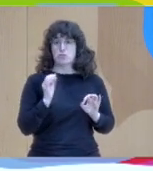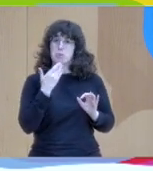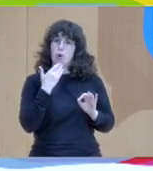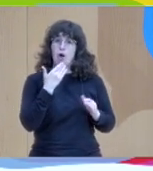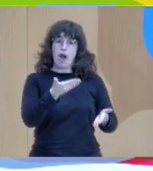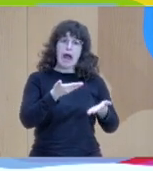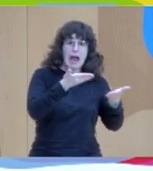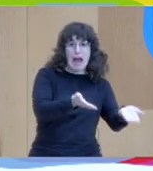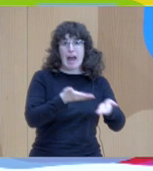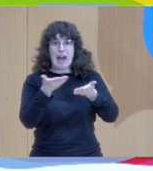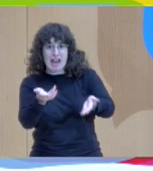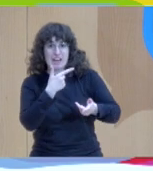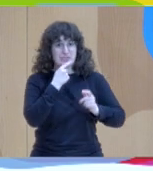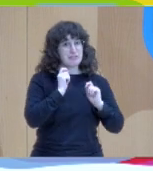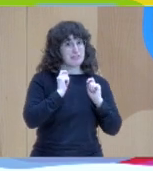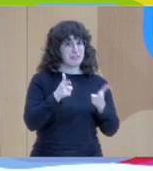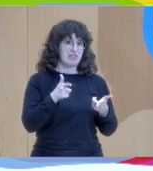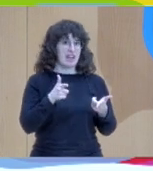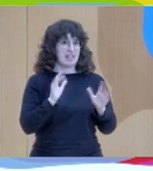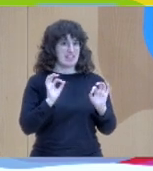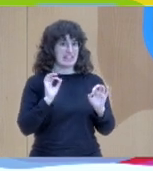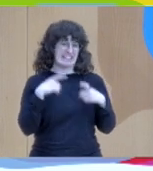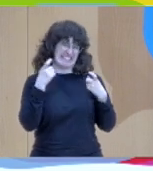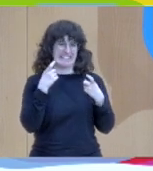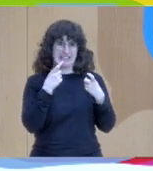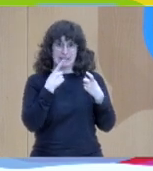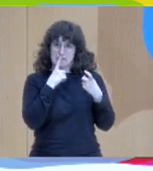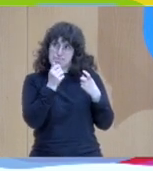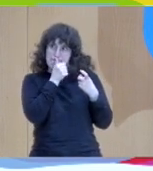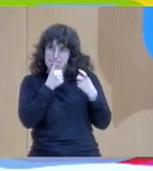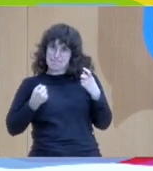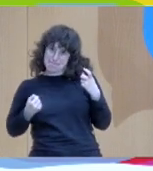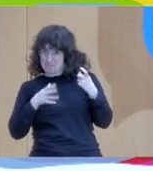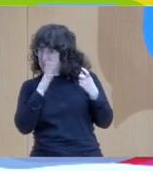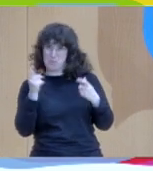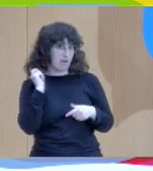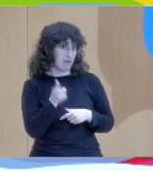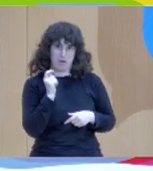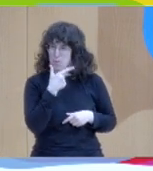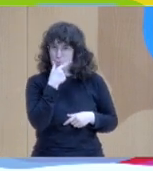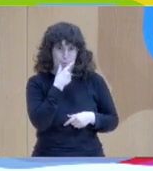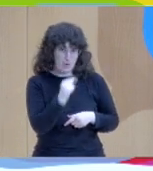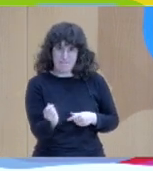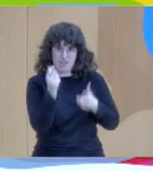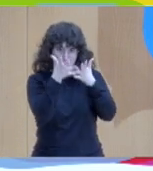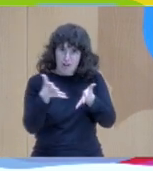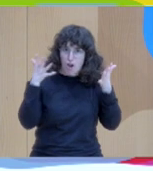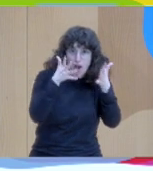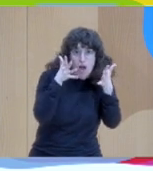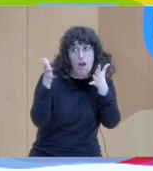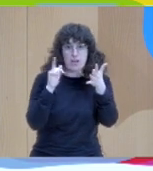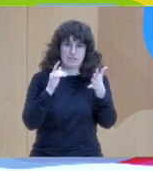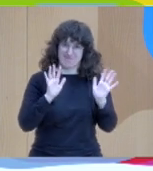give advice and that's how you get involved in the case that you're not working with. So, just